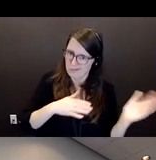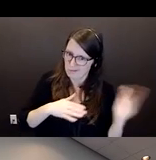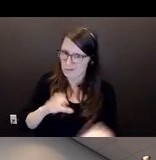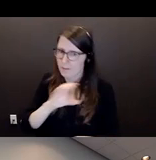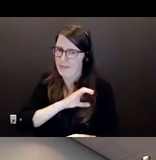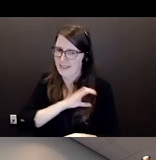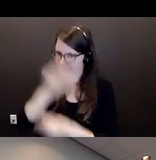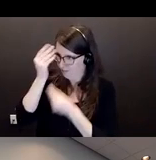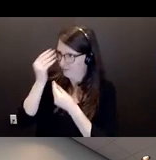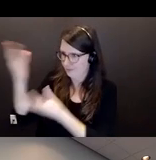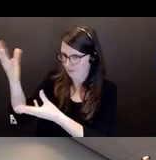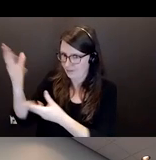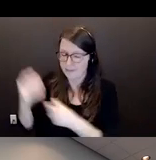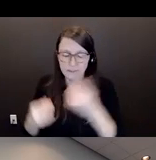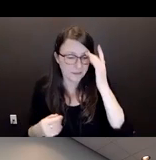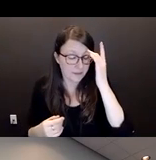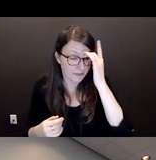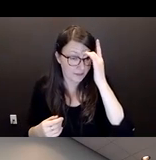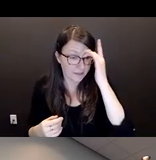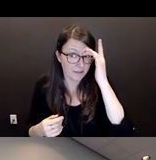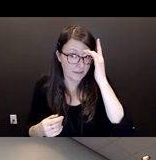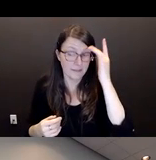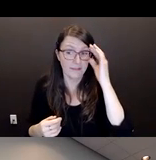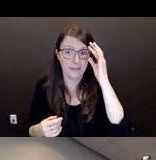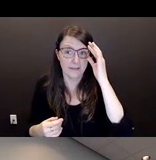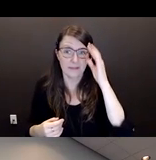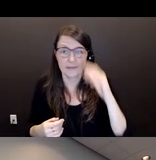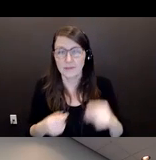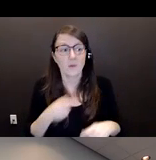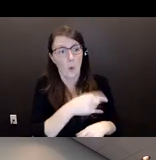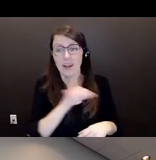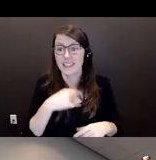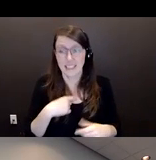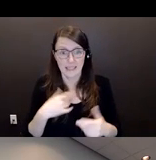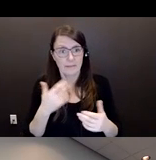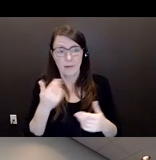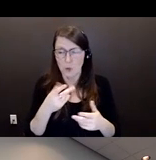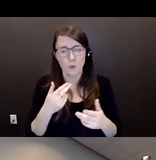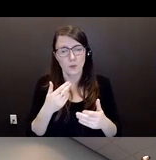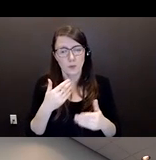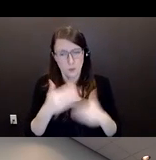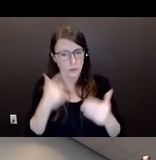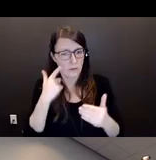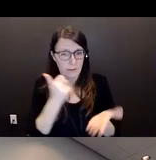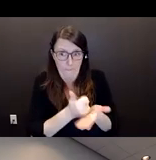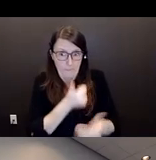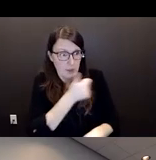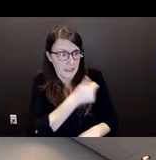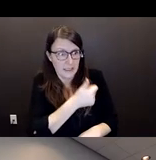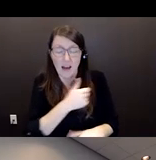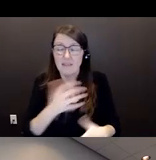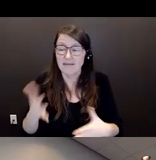of course, to a couple actions, the biggest one being the interview with myself. Unfortunately, I had the